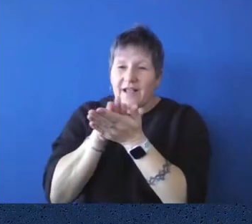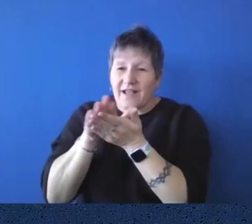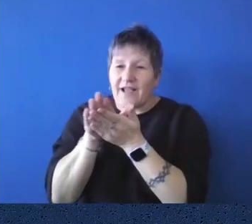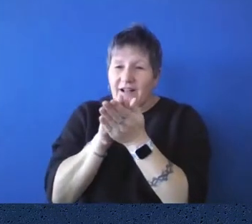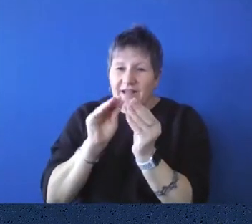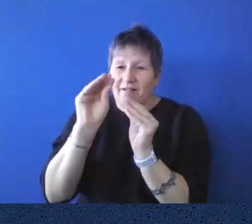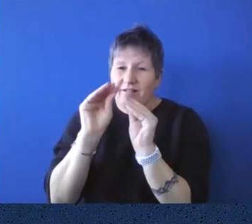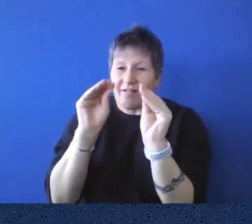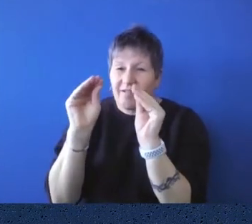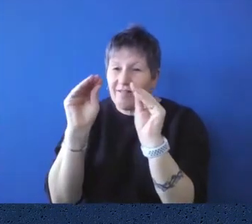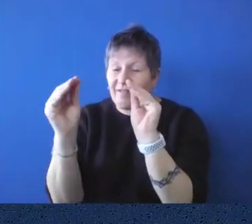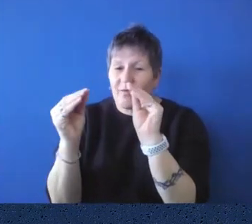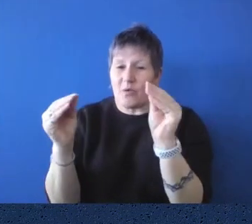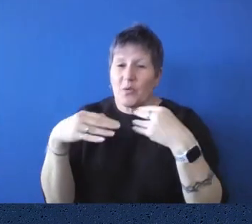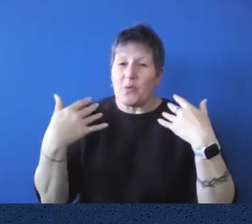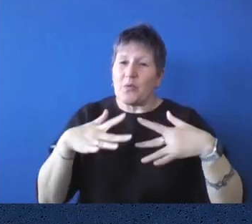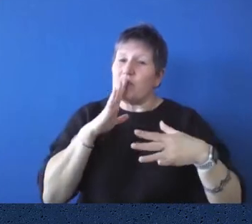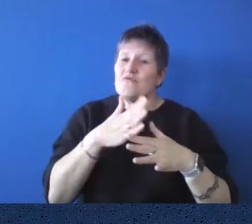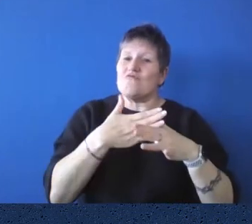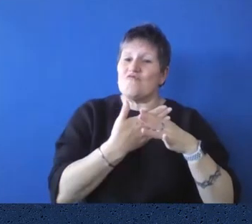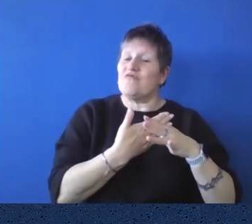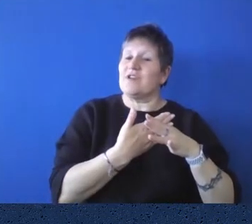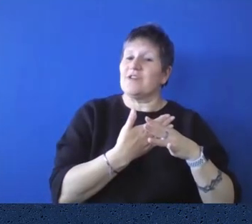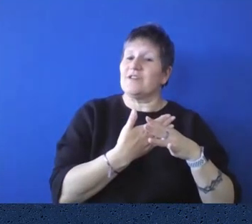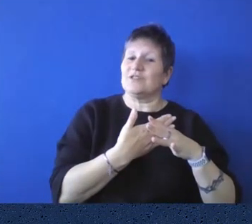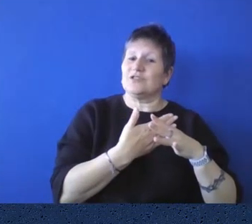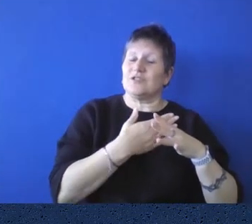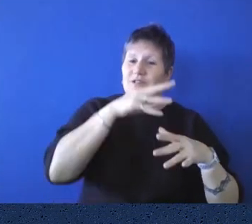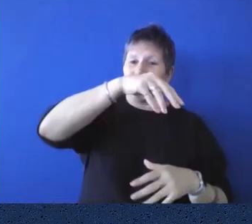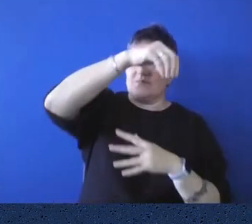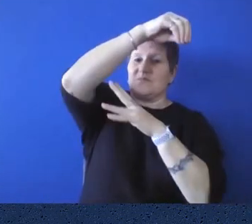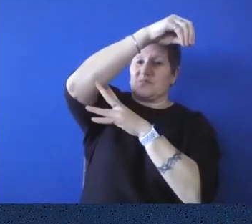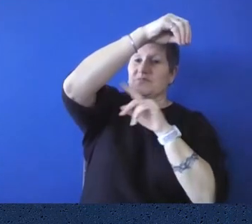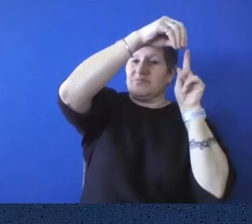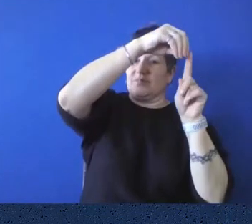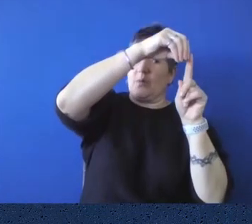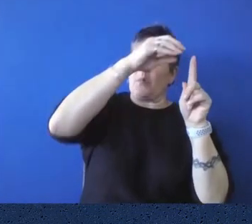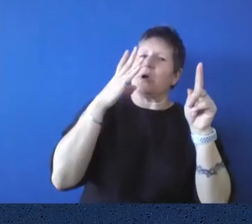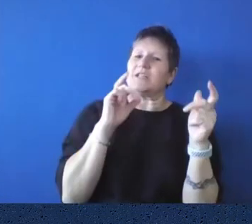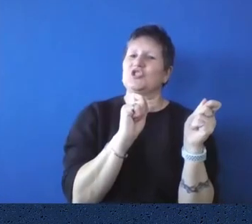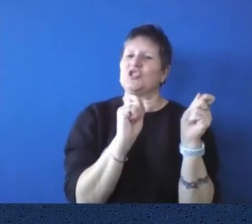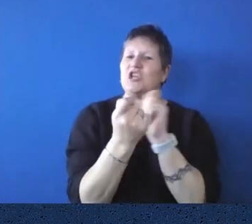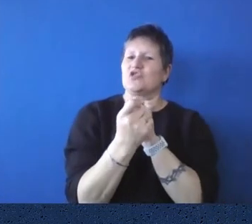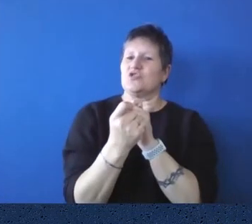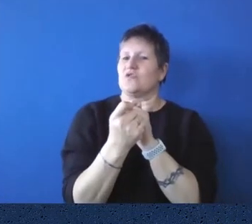electric, when the, um, parliament house was changed from coal gas to electricity in the 1880s, the